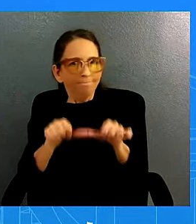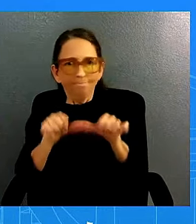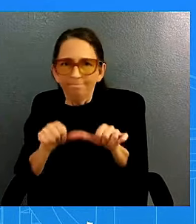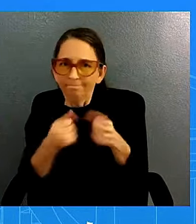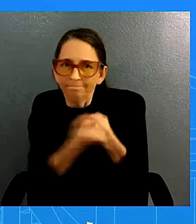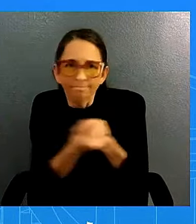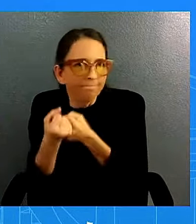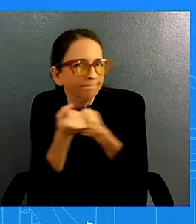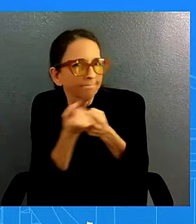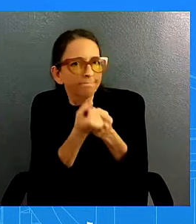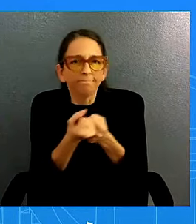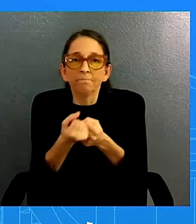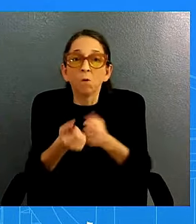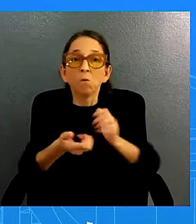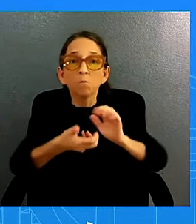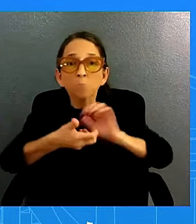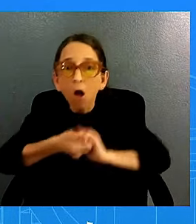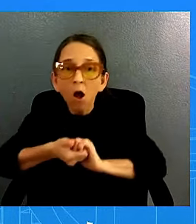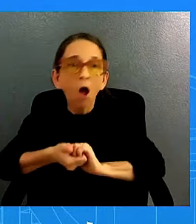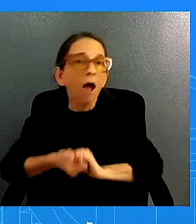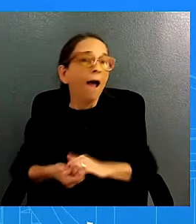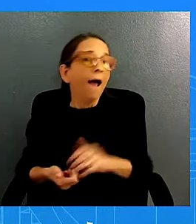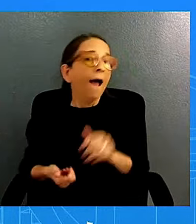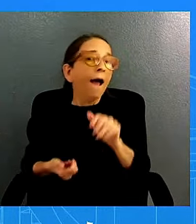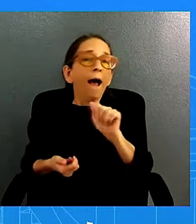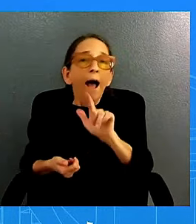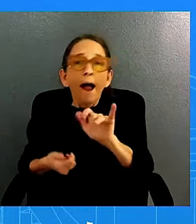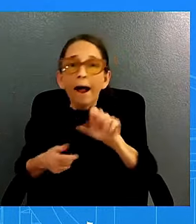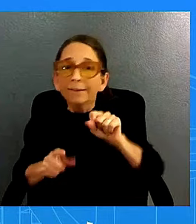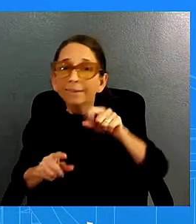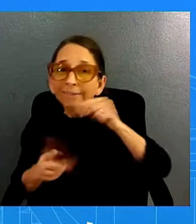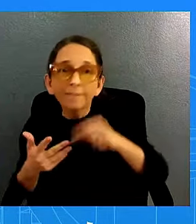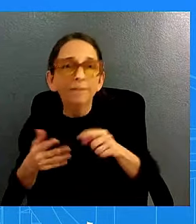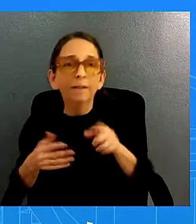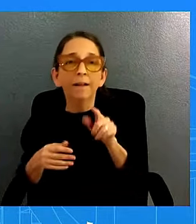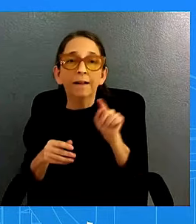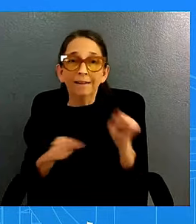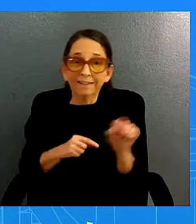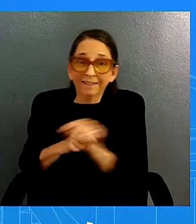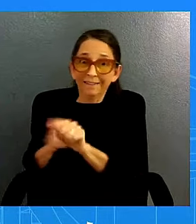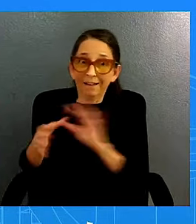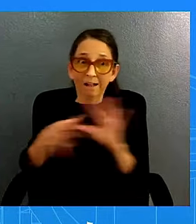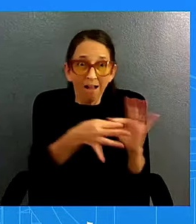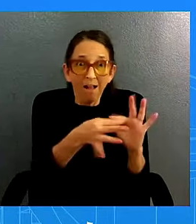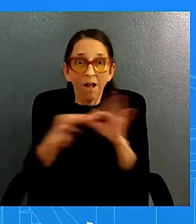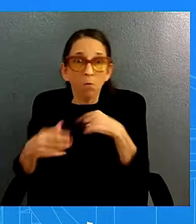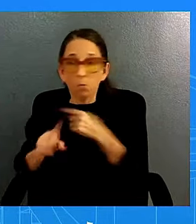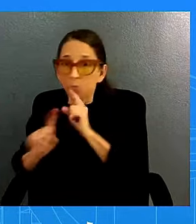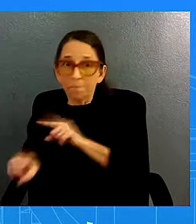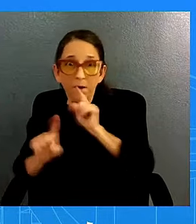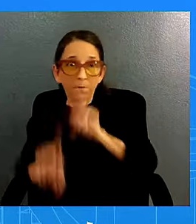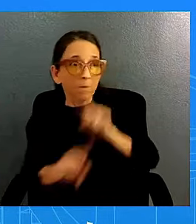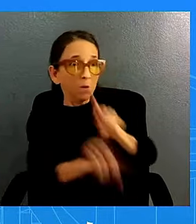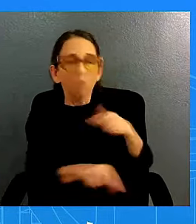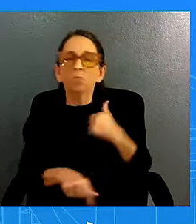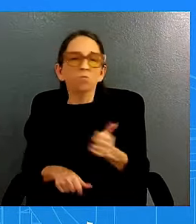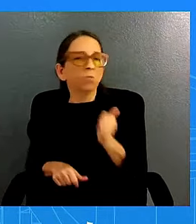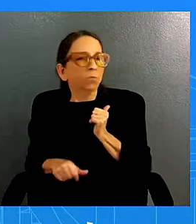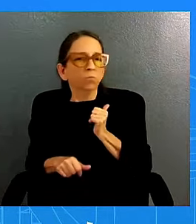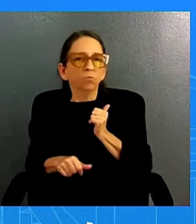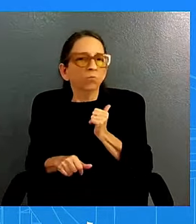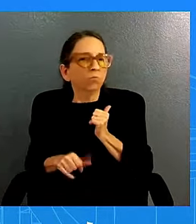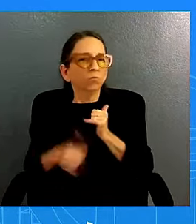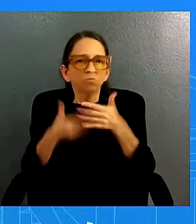not going to respond to everything that's been said uh out there by uh on the campaign trail that's something i'm going to do from here and on lebanon